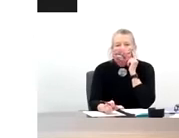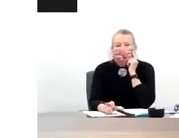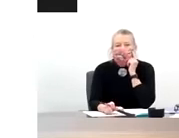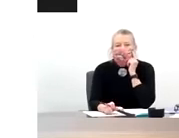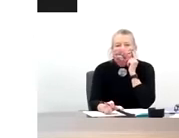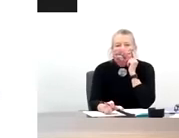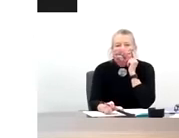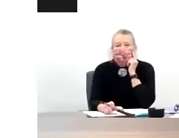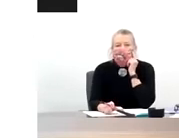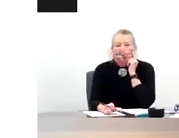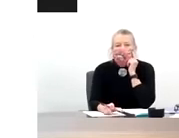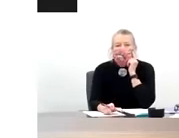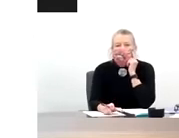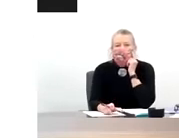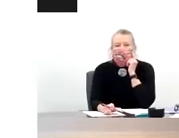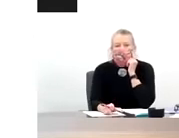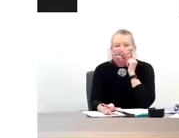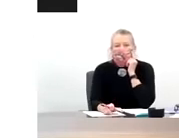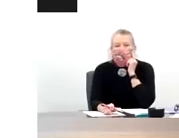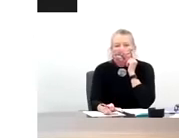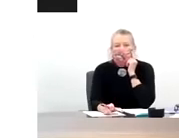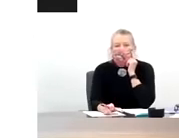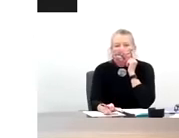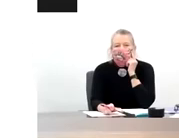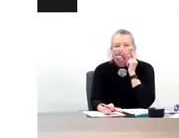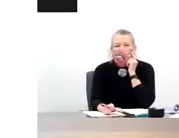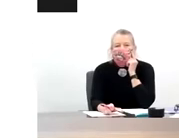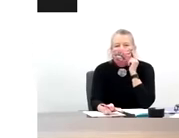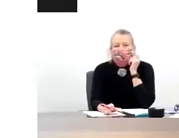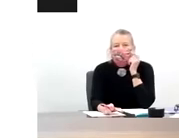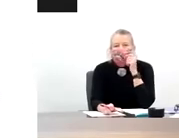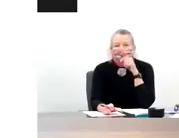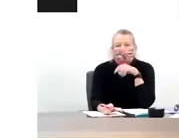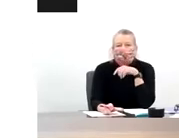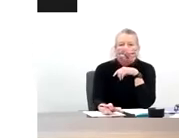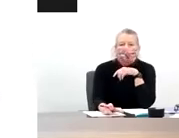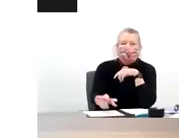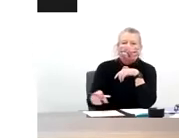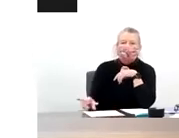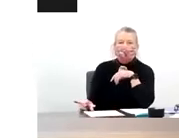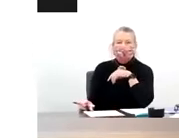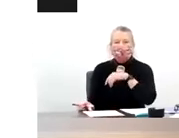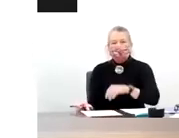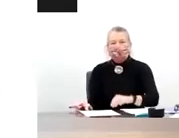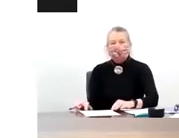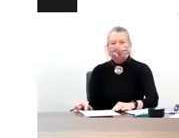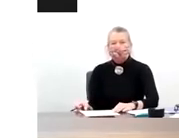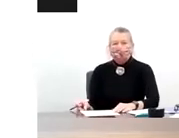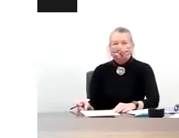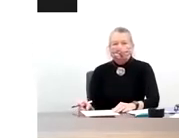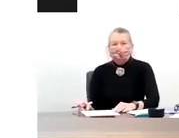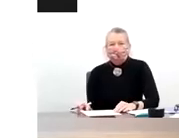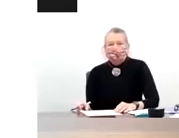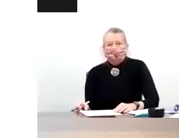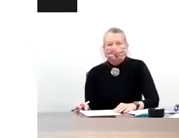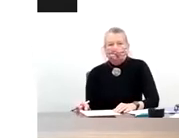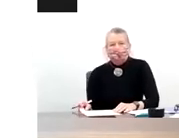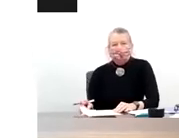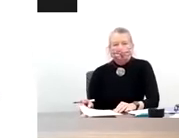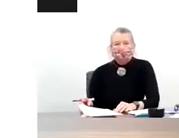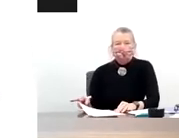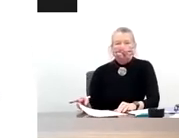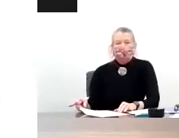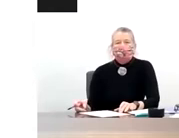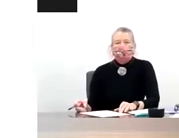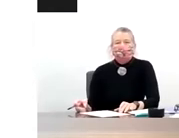we recognize the rapid changing of the landscape of this pandemic. So we want to have a way to make adjustments